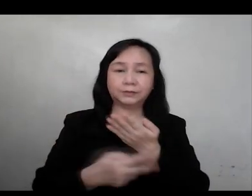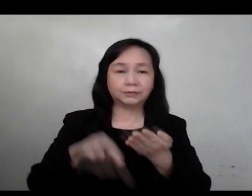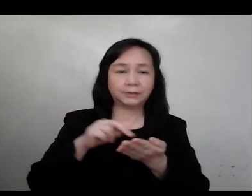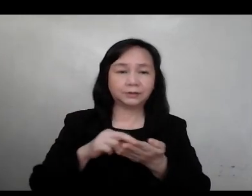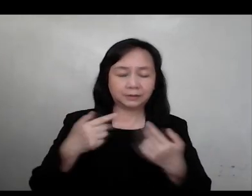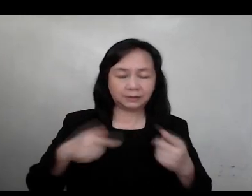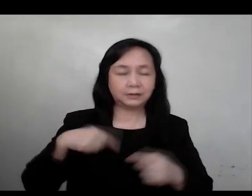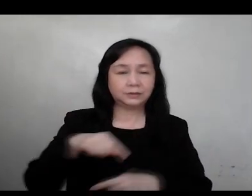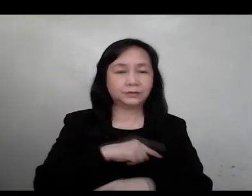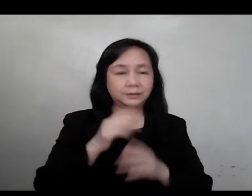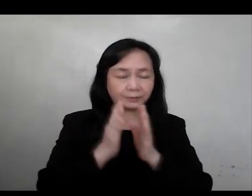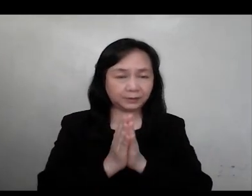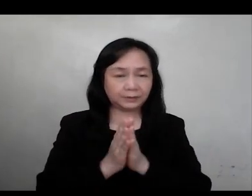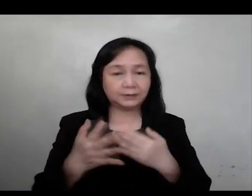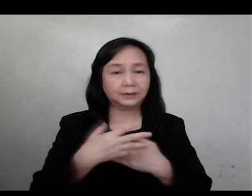Let us pray.